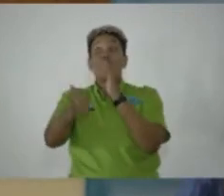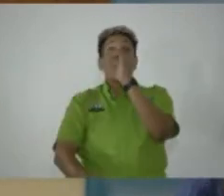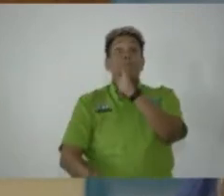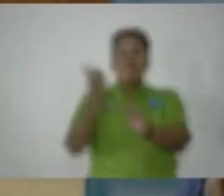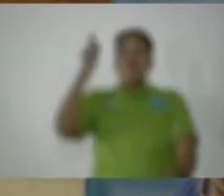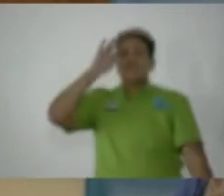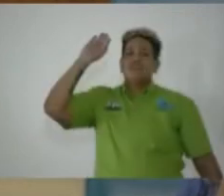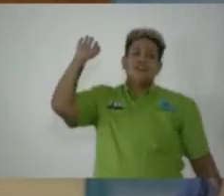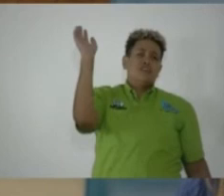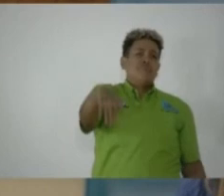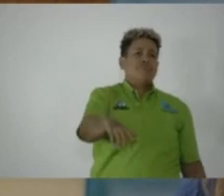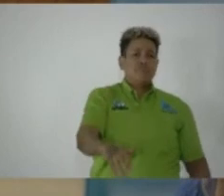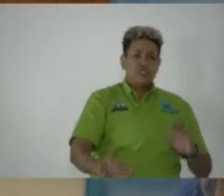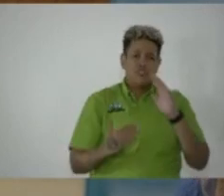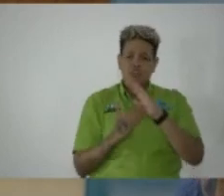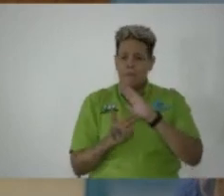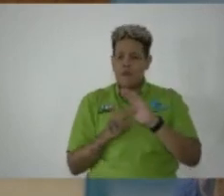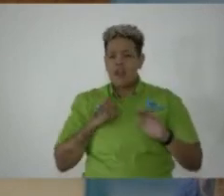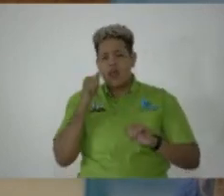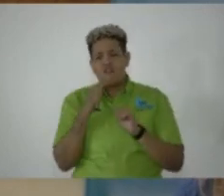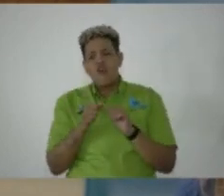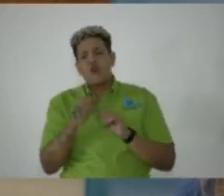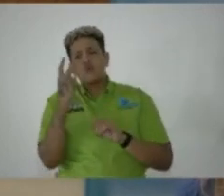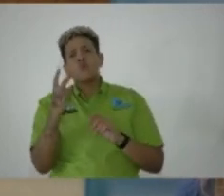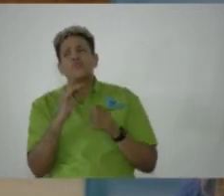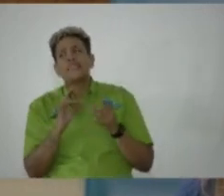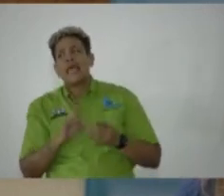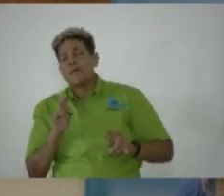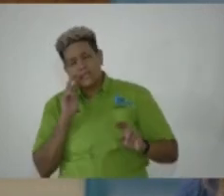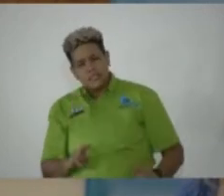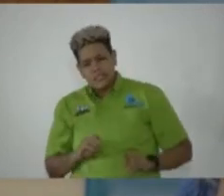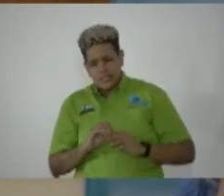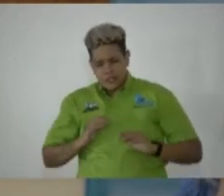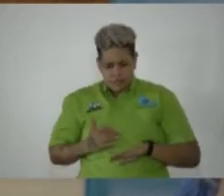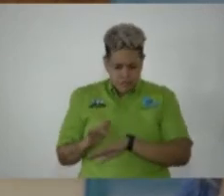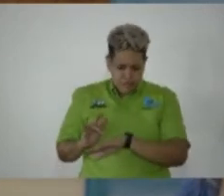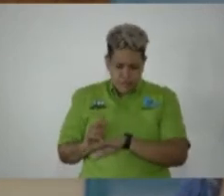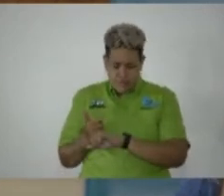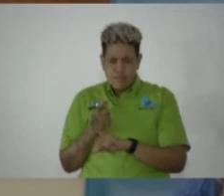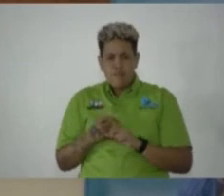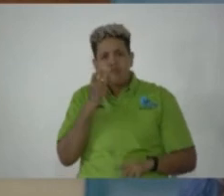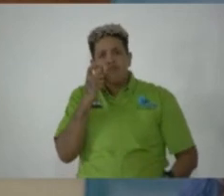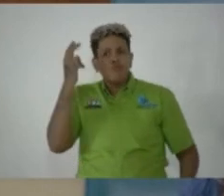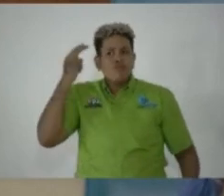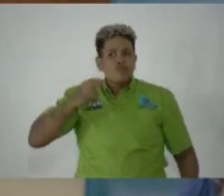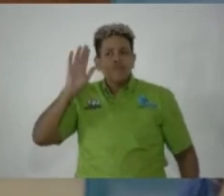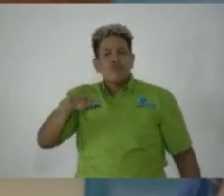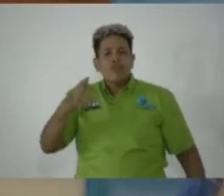formidable brands. I recall two seminal statements made in our early and recent history